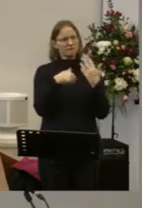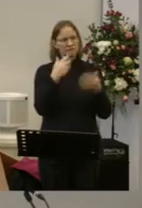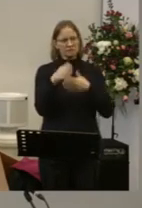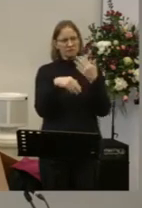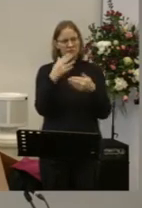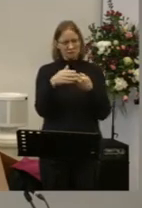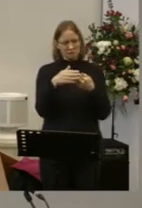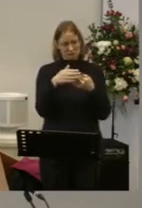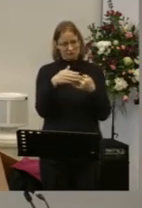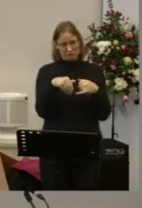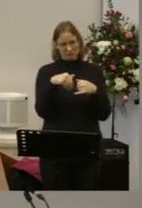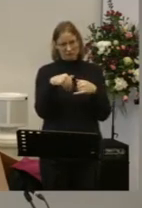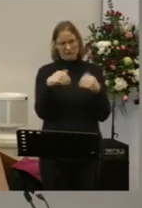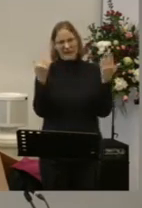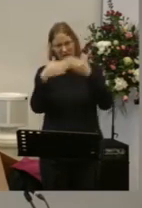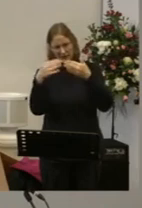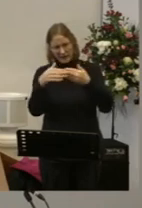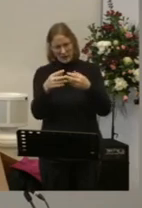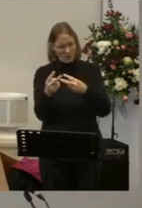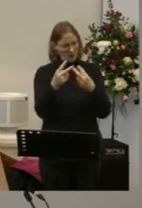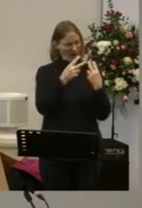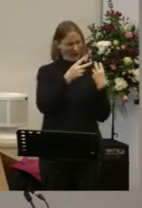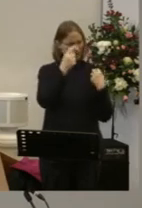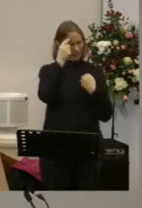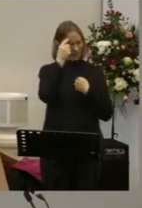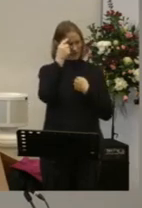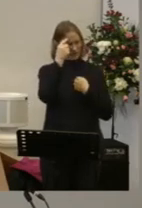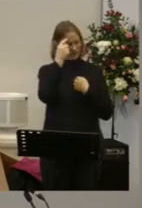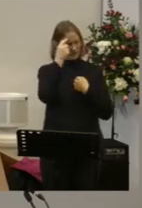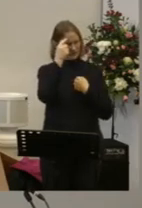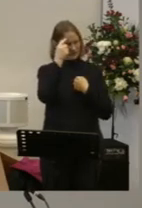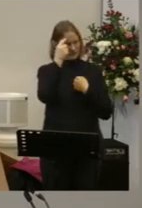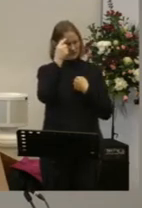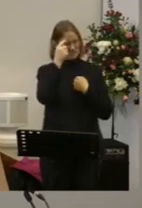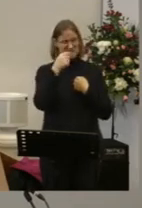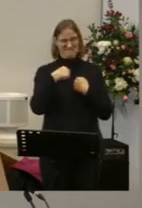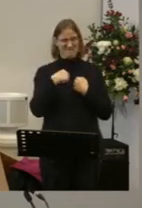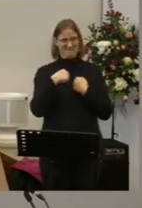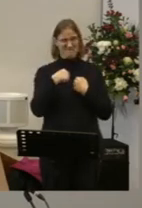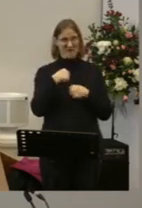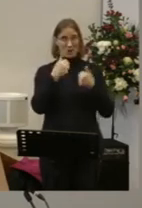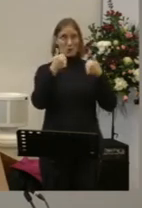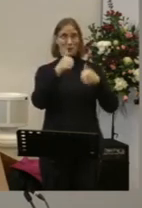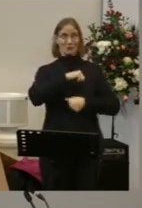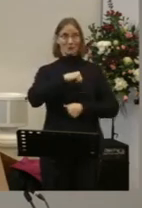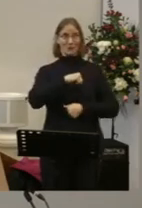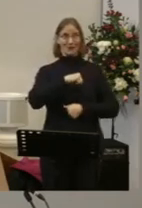And you've looked back on your day And you have thought to yourself I have not been a very good Christian today